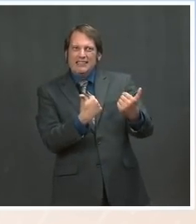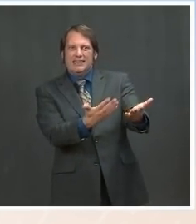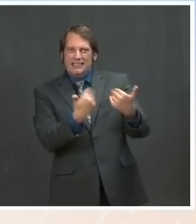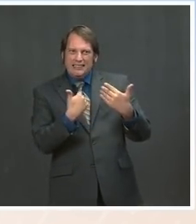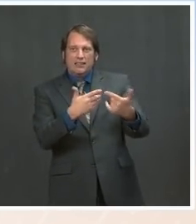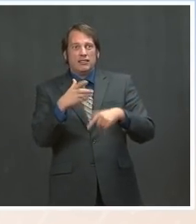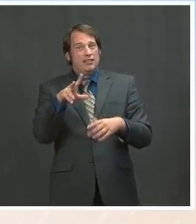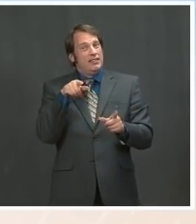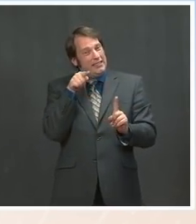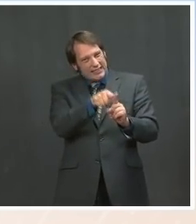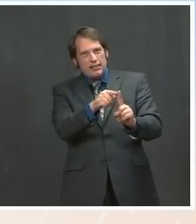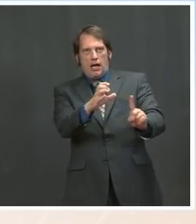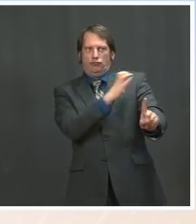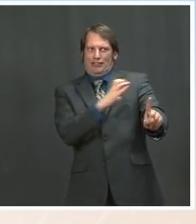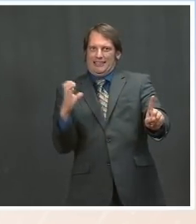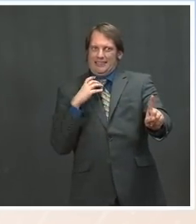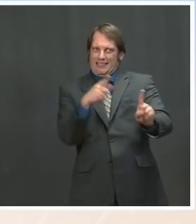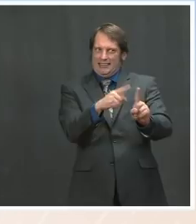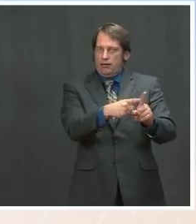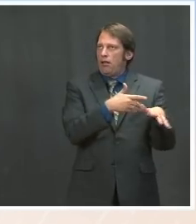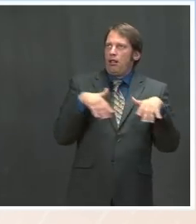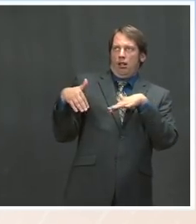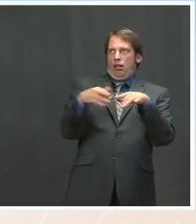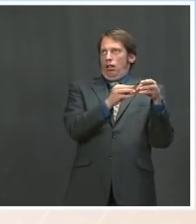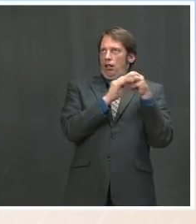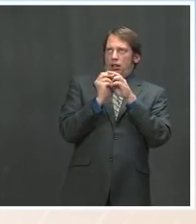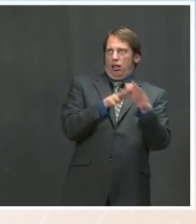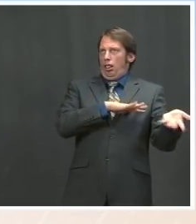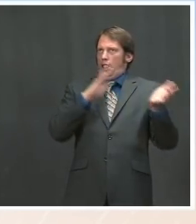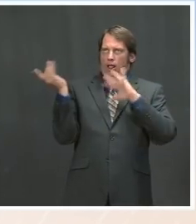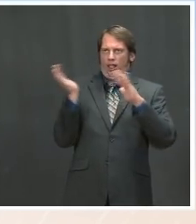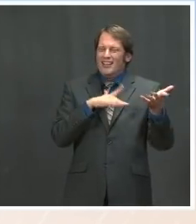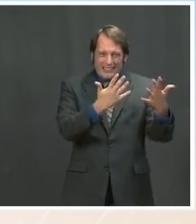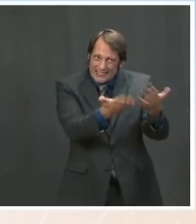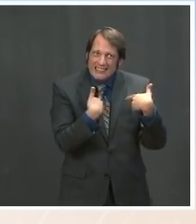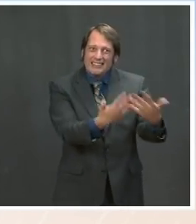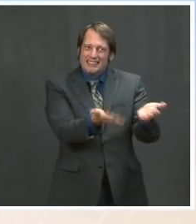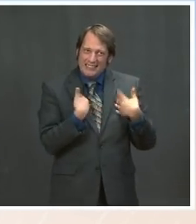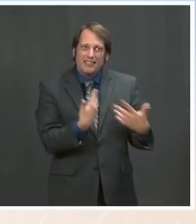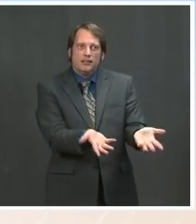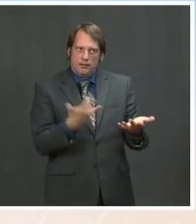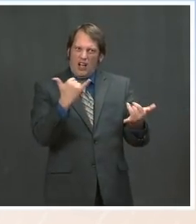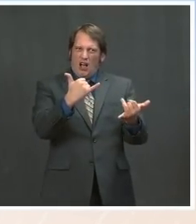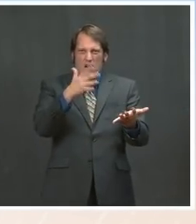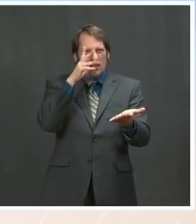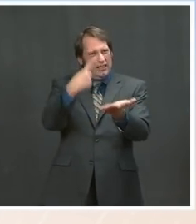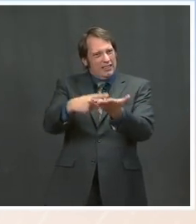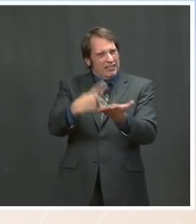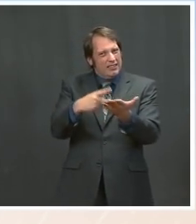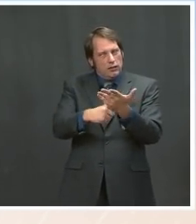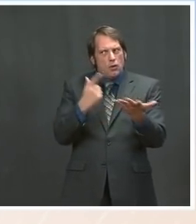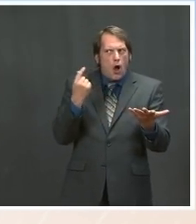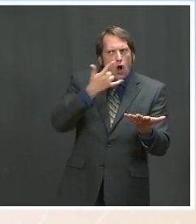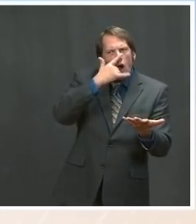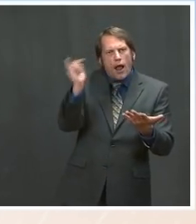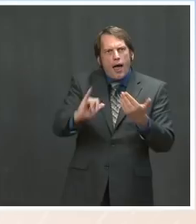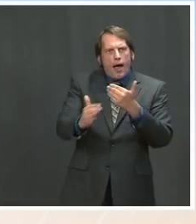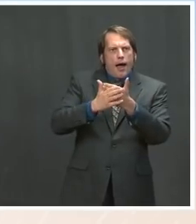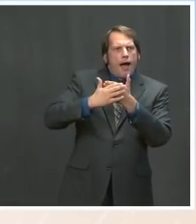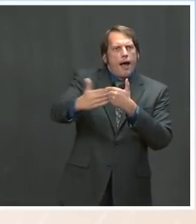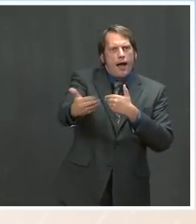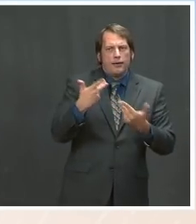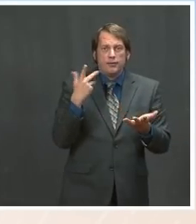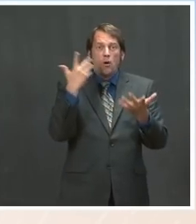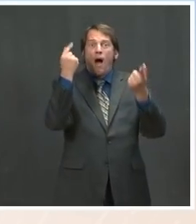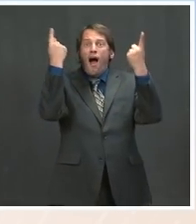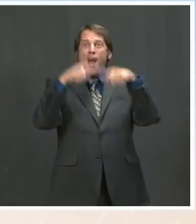And obviously, there are discussions and negotiations about what that looks like. But we've seen an unacceptable and a longstanding